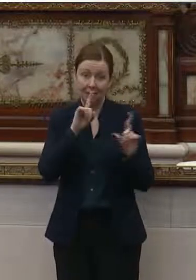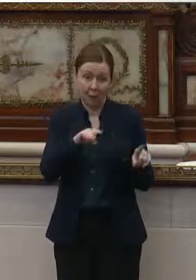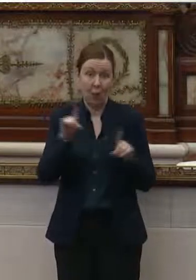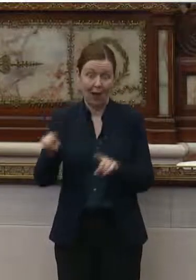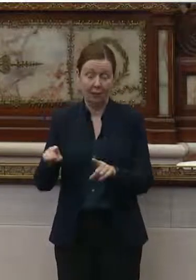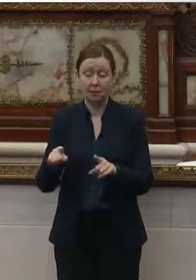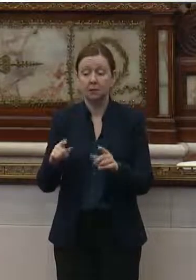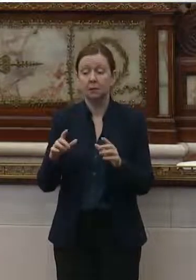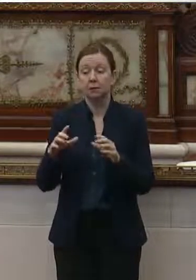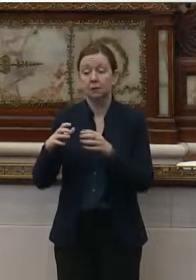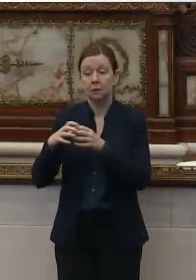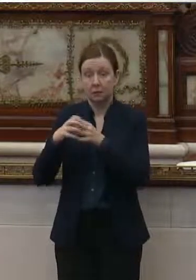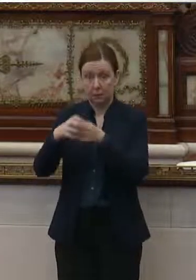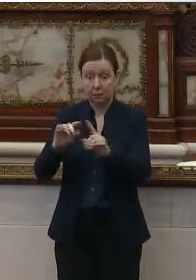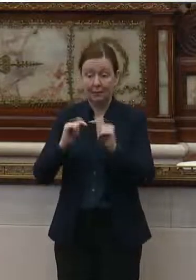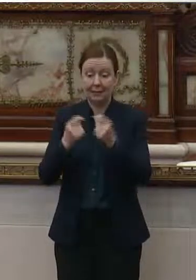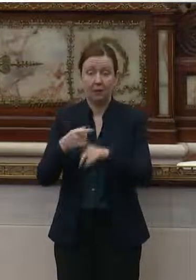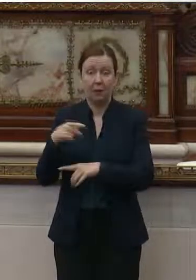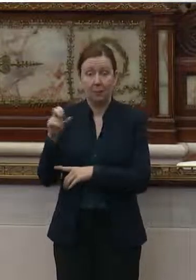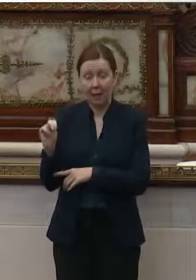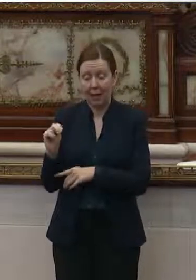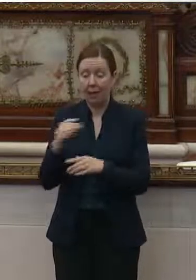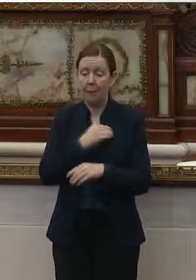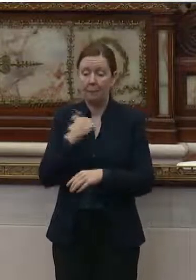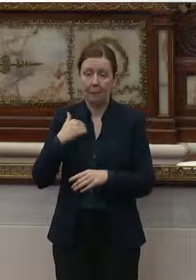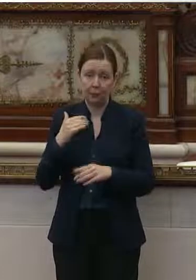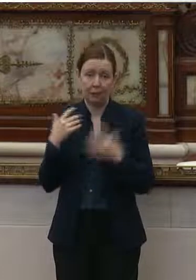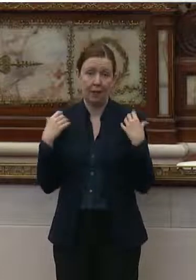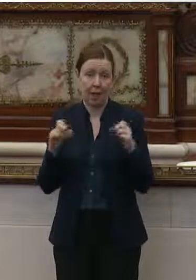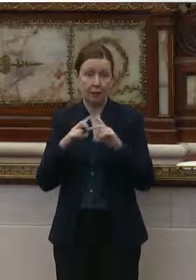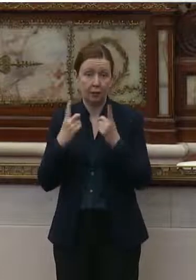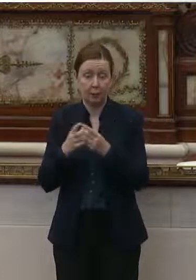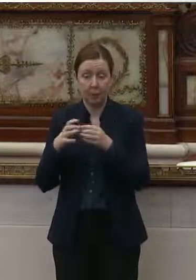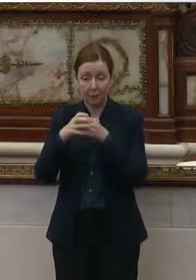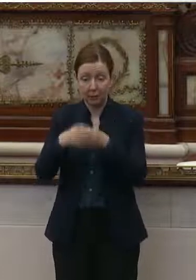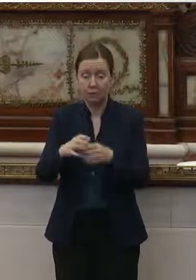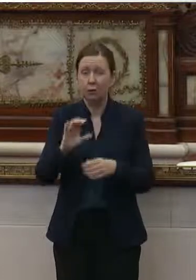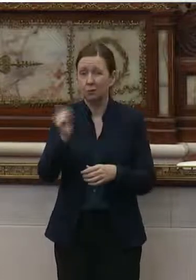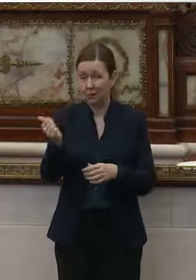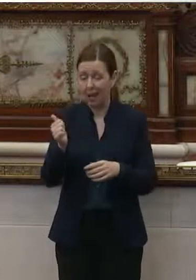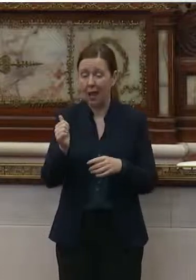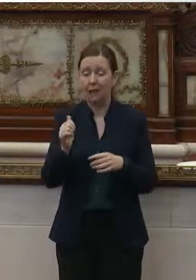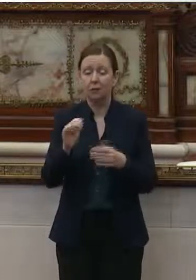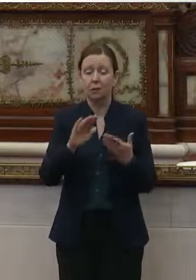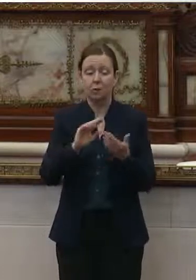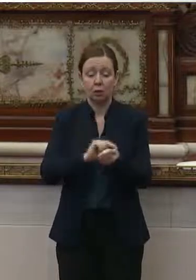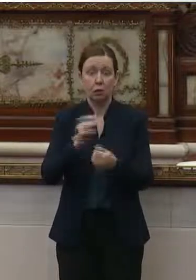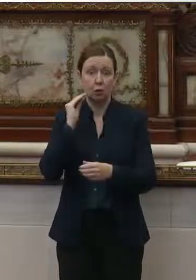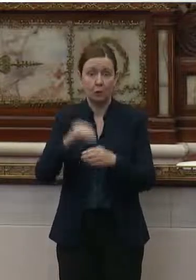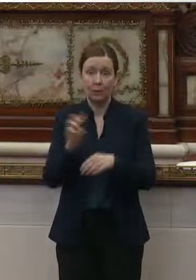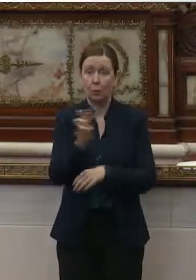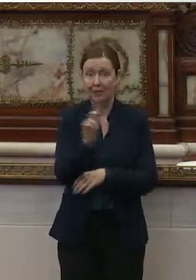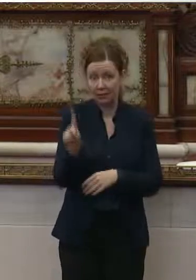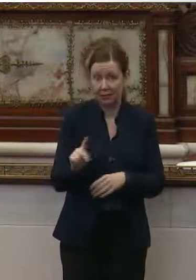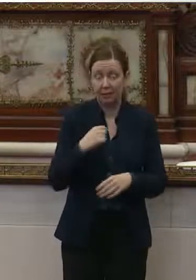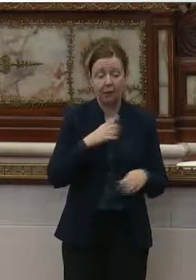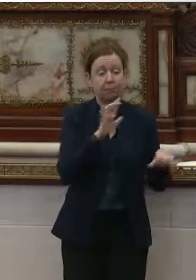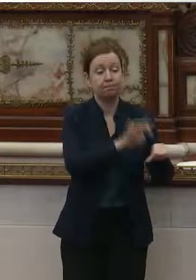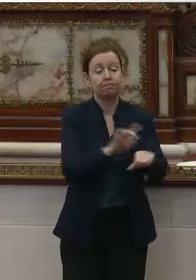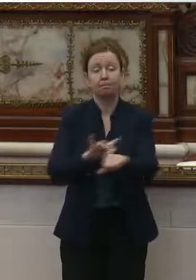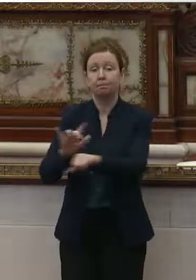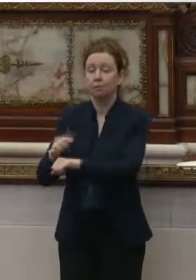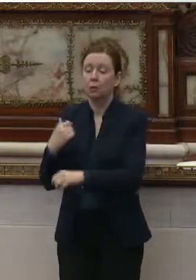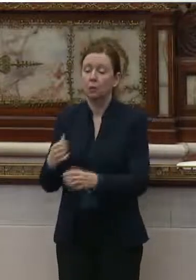site along with the team from Penn and members of the health department to the 10 nursing homes in West Philadelphia. And we did a